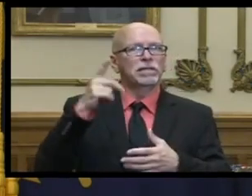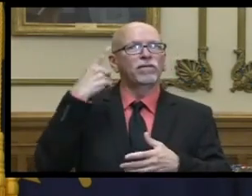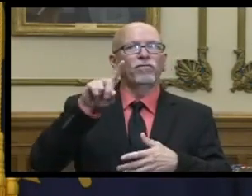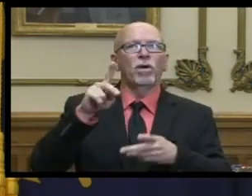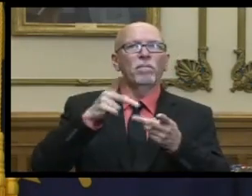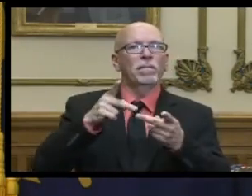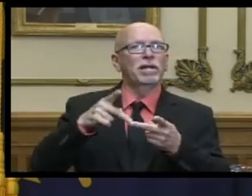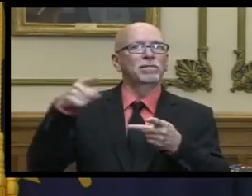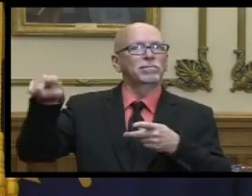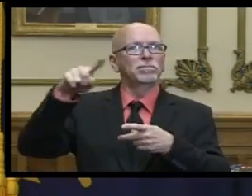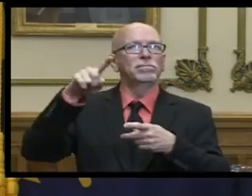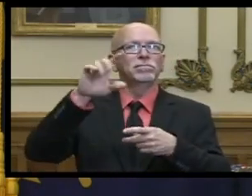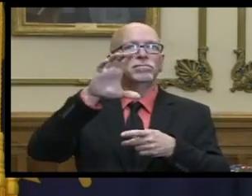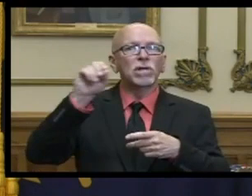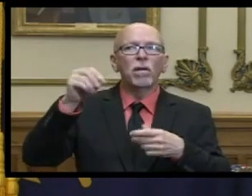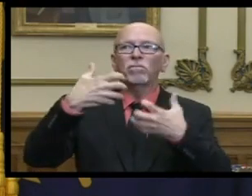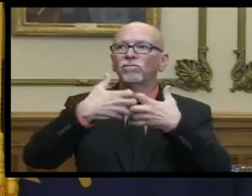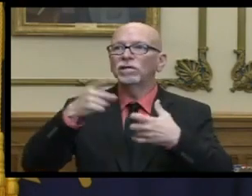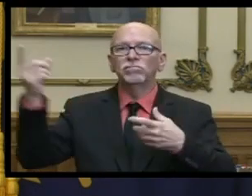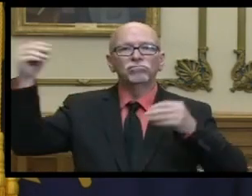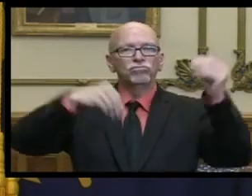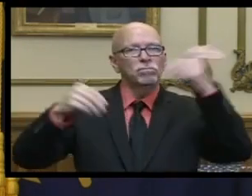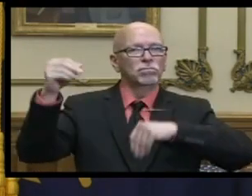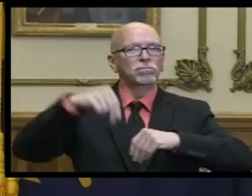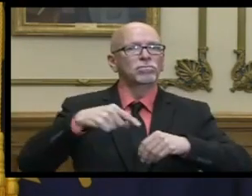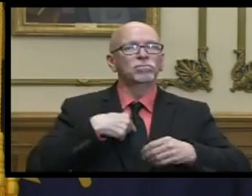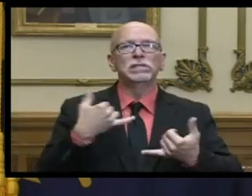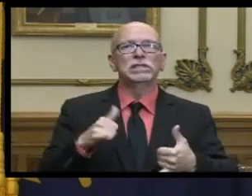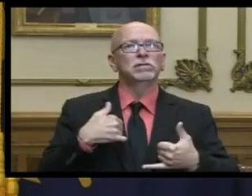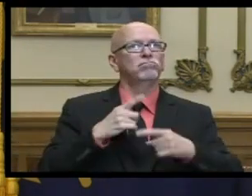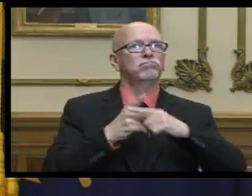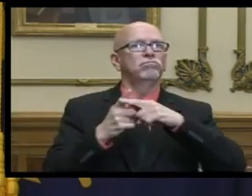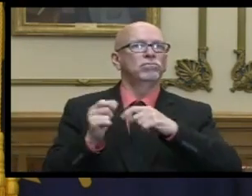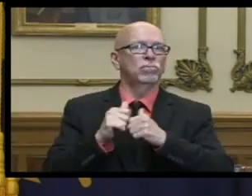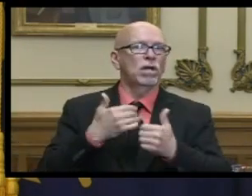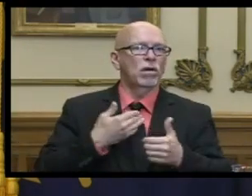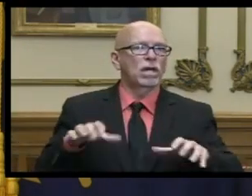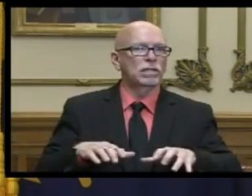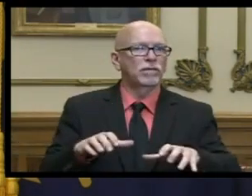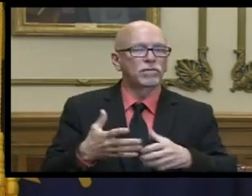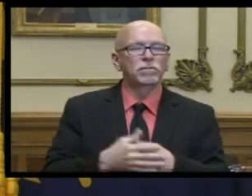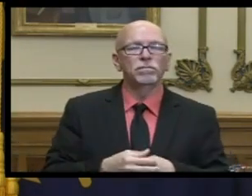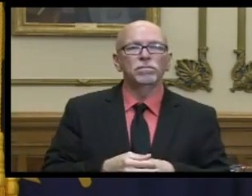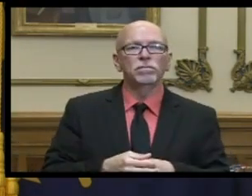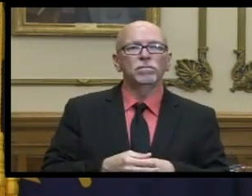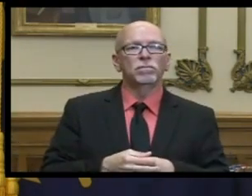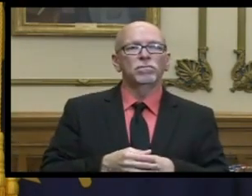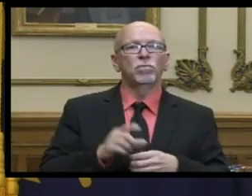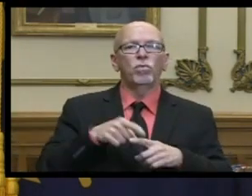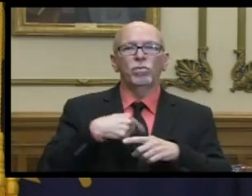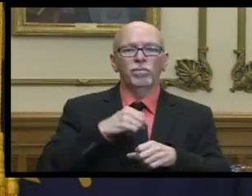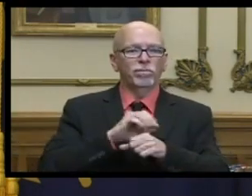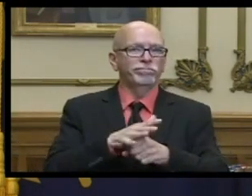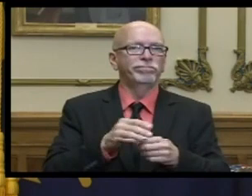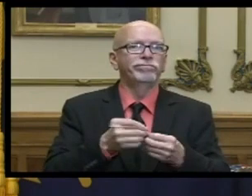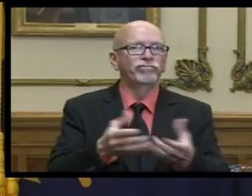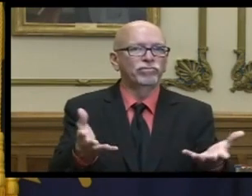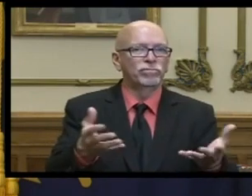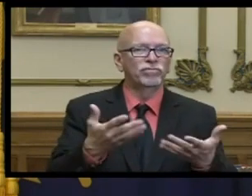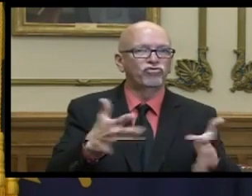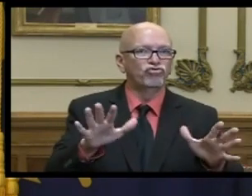for places to grow all throughout our state i'm encouraged about that activity um when we get on the other side of this and